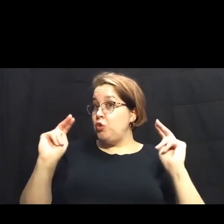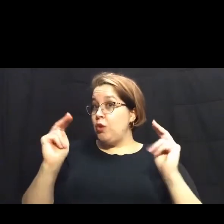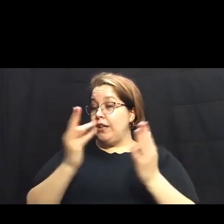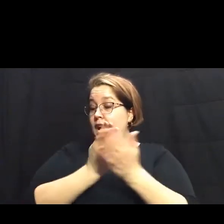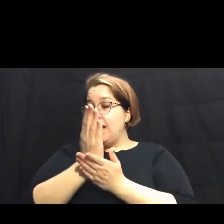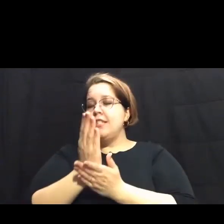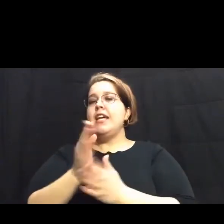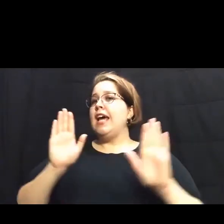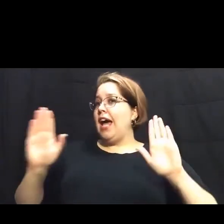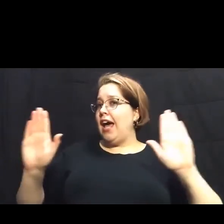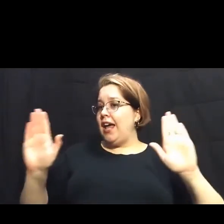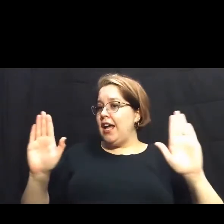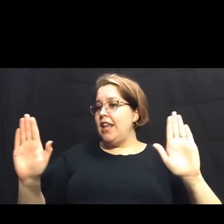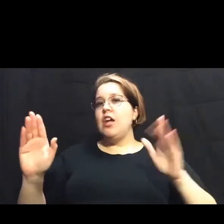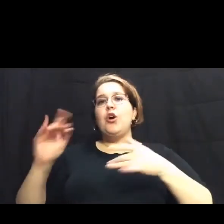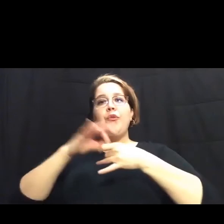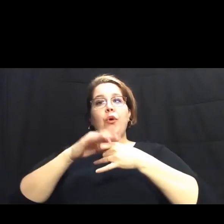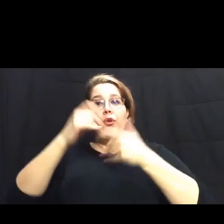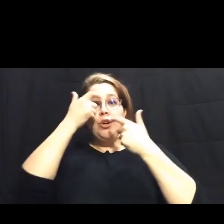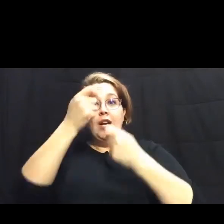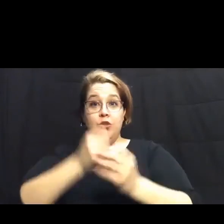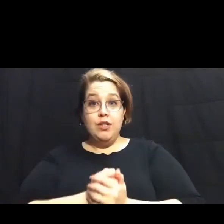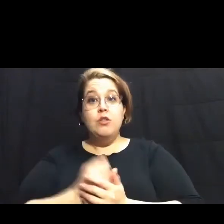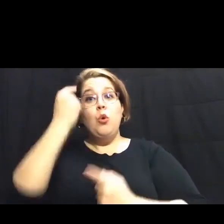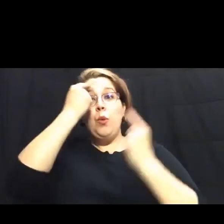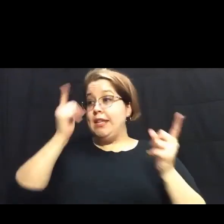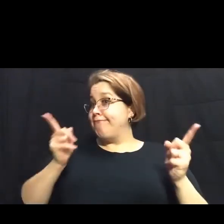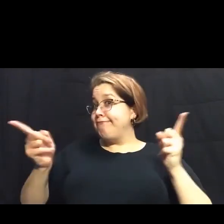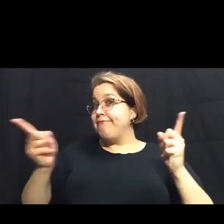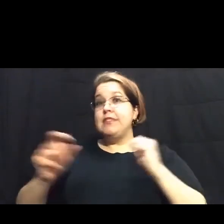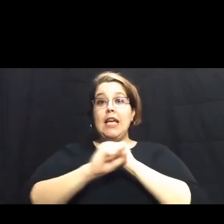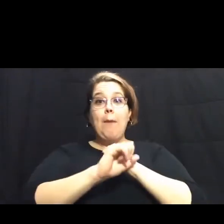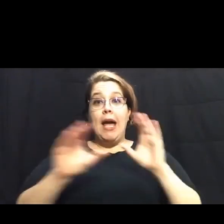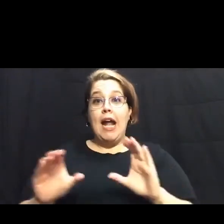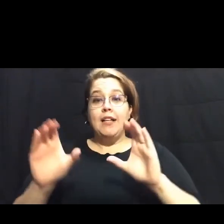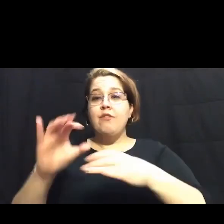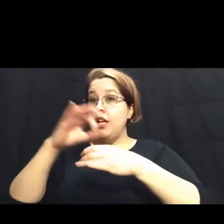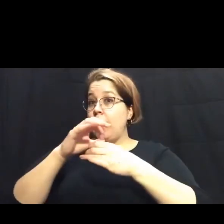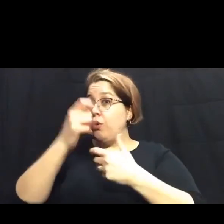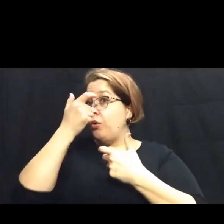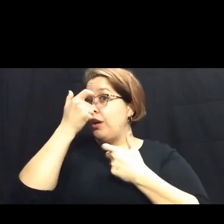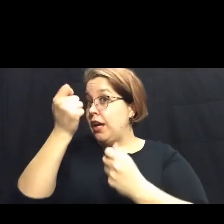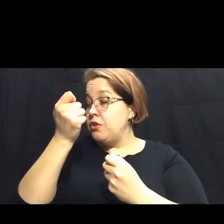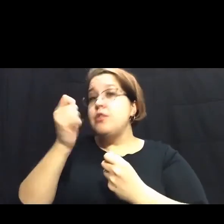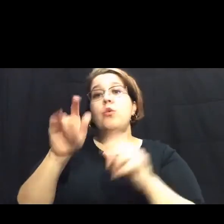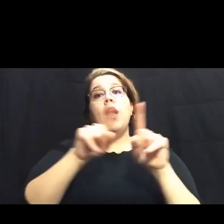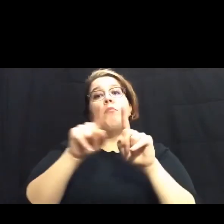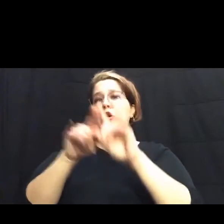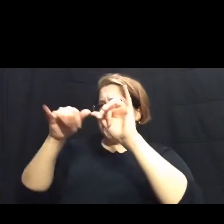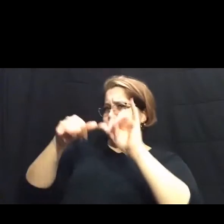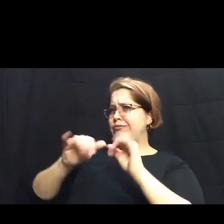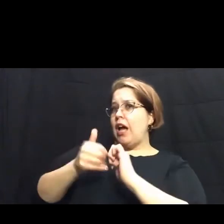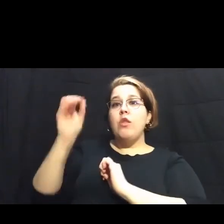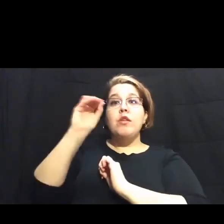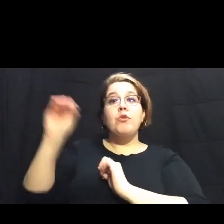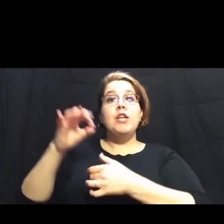newsworthiness and voter interest. We consider the candidates campaign activity and voter interest, which can be also measured by the percentage of